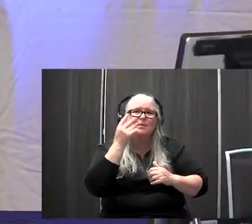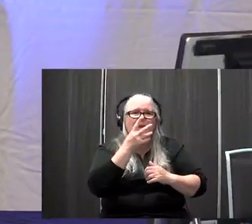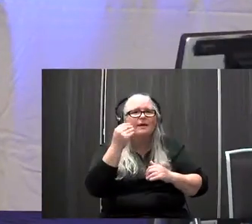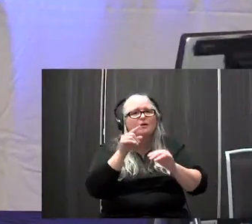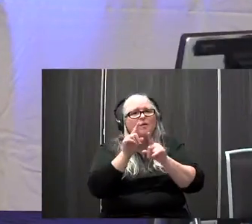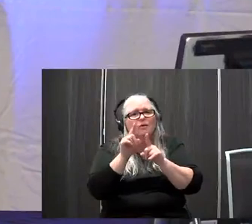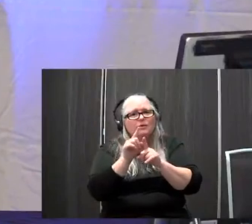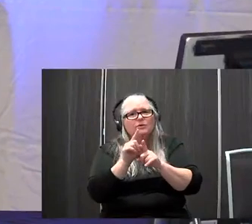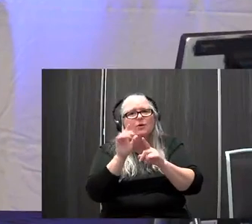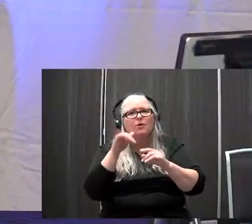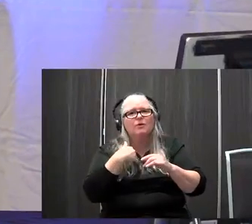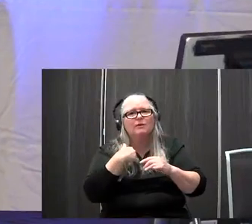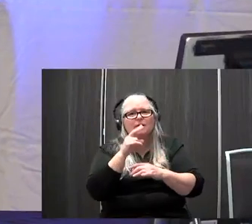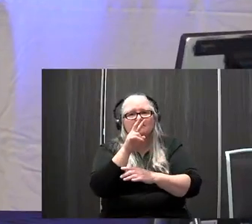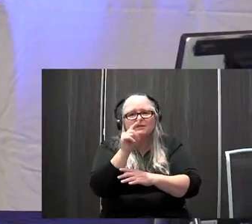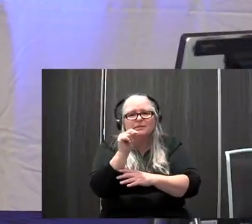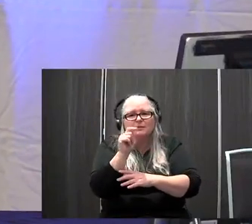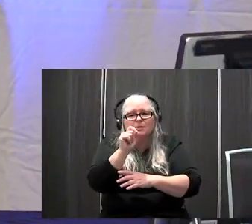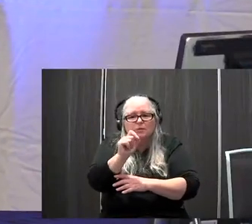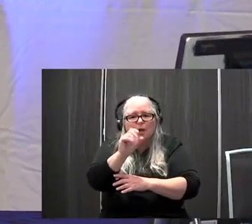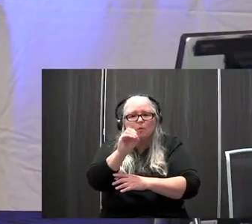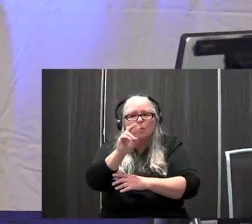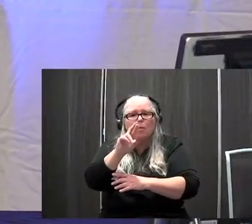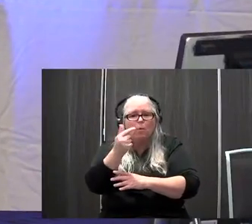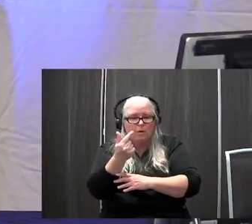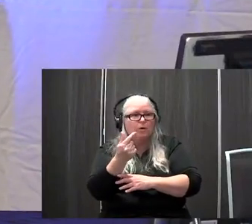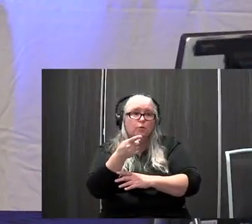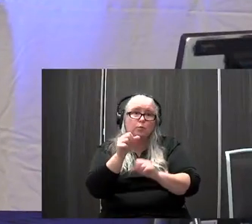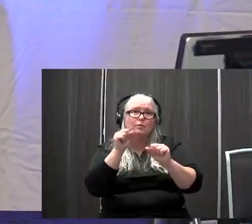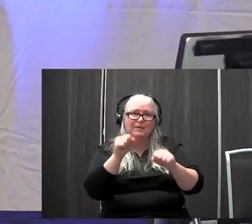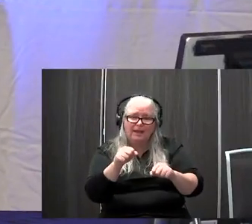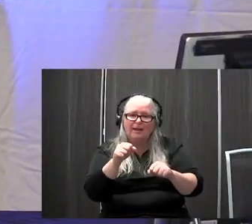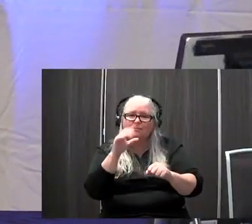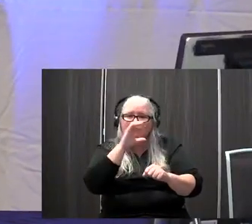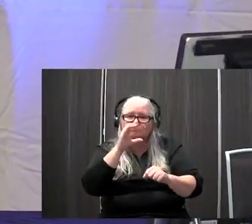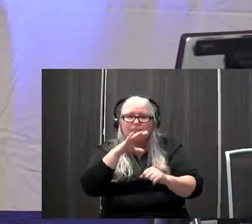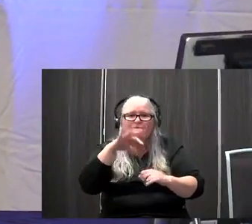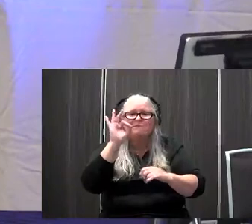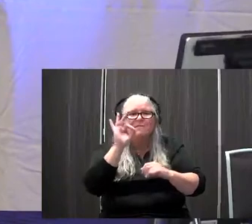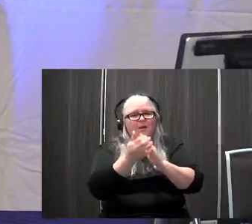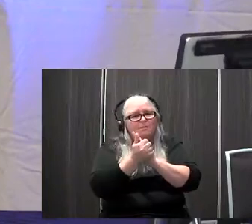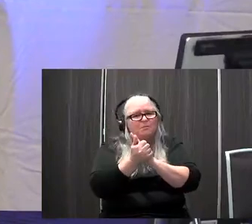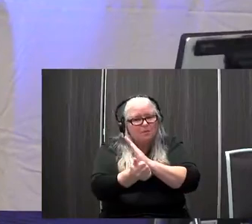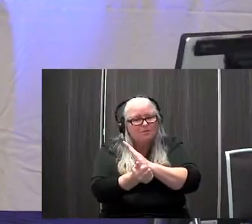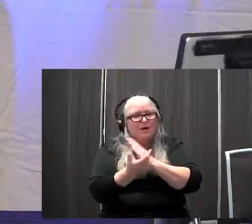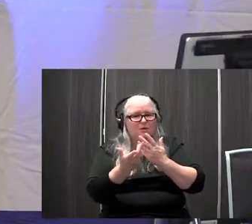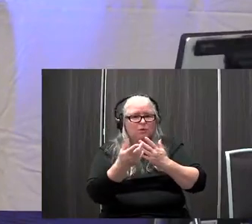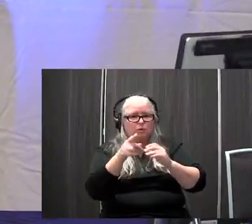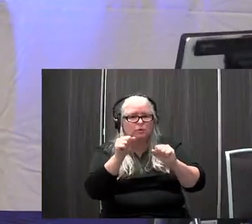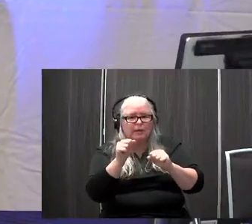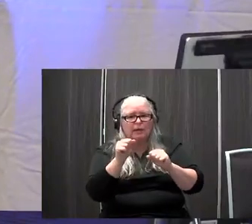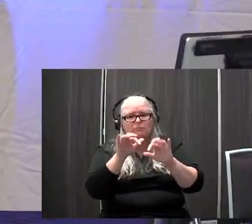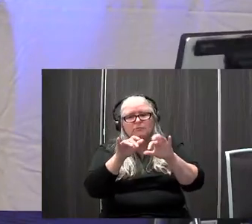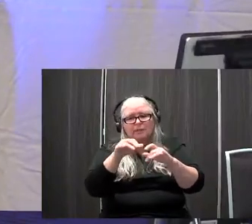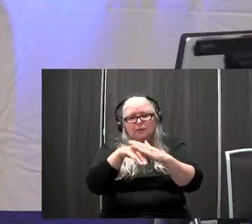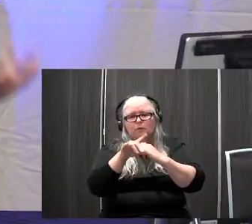often give families is vestibular.org. Um, you can find a professional on that website. You can plug in your zip code. Are you looking for